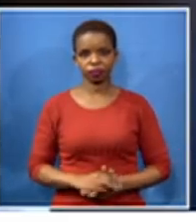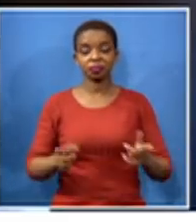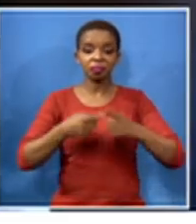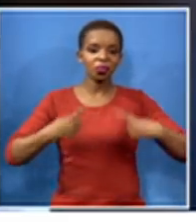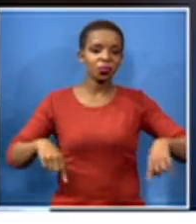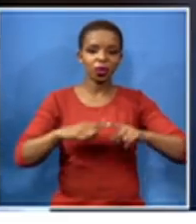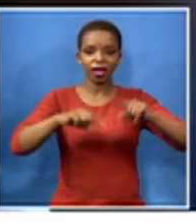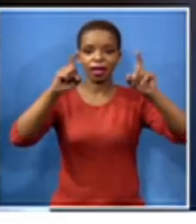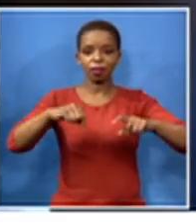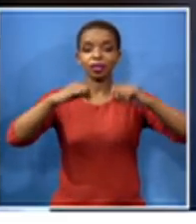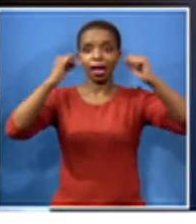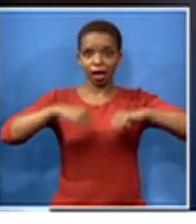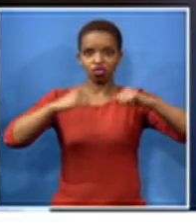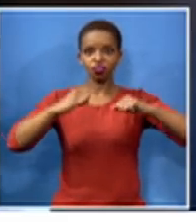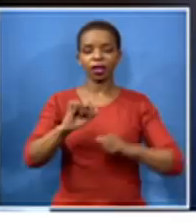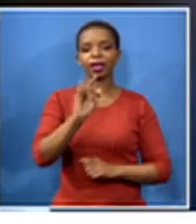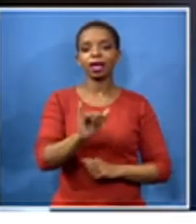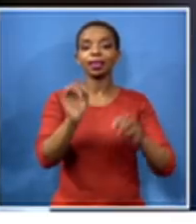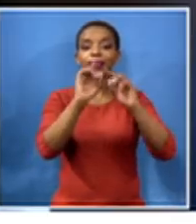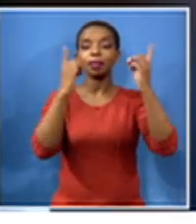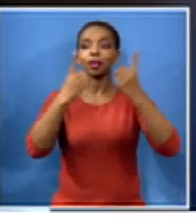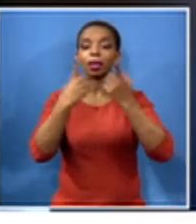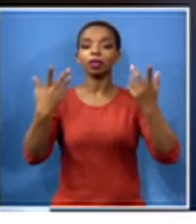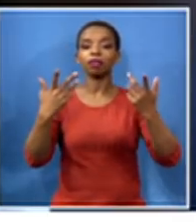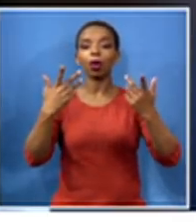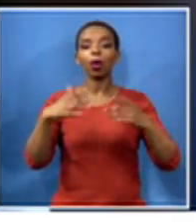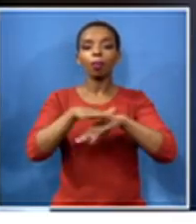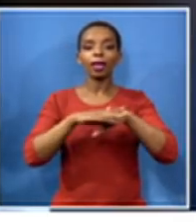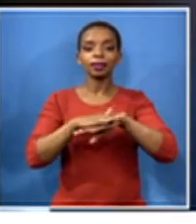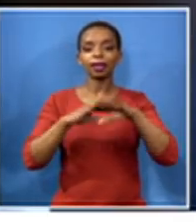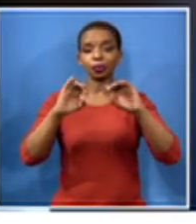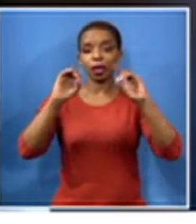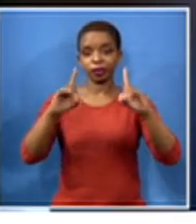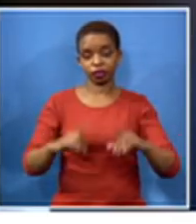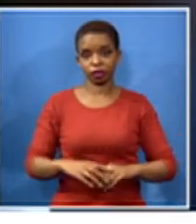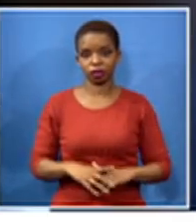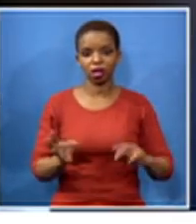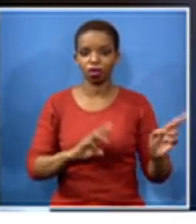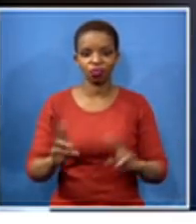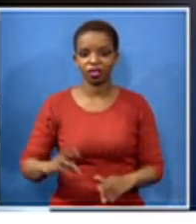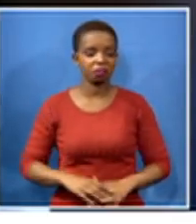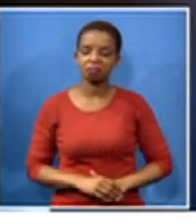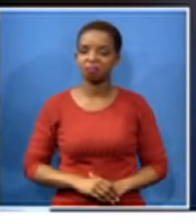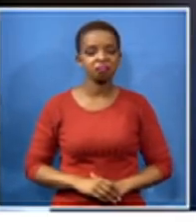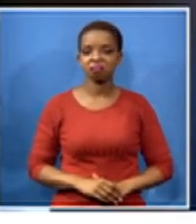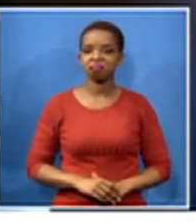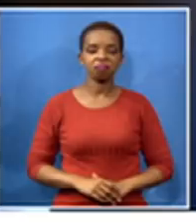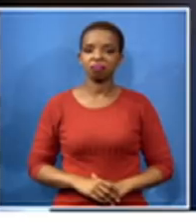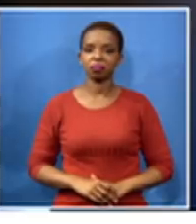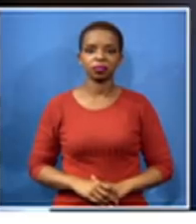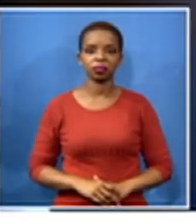the department of basic education uh it was not ready and